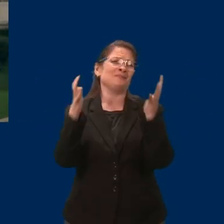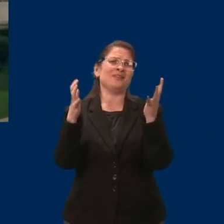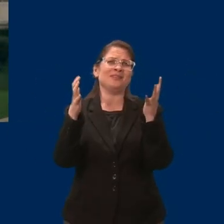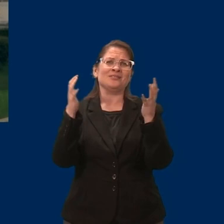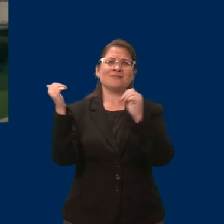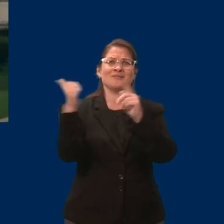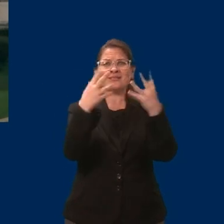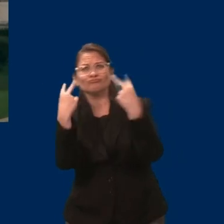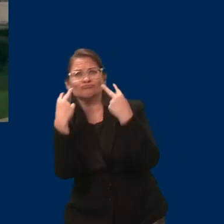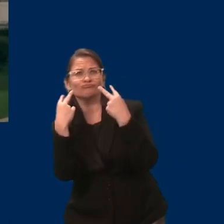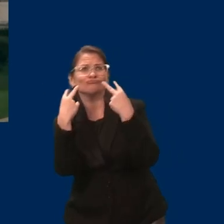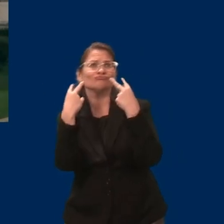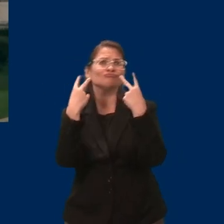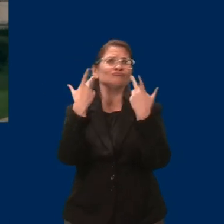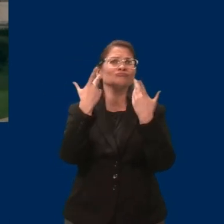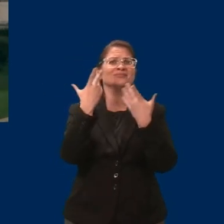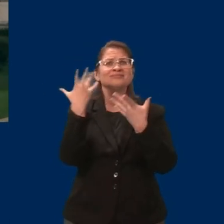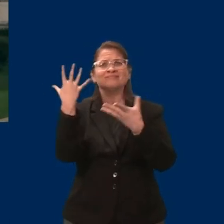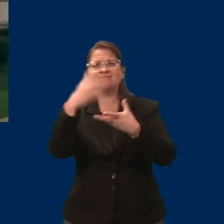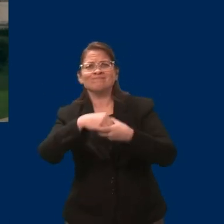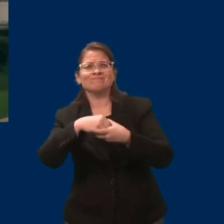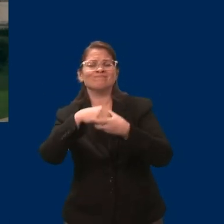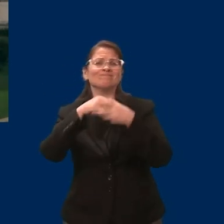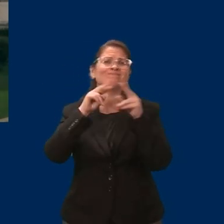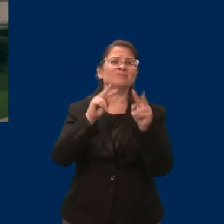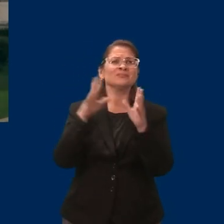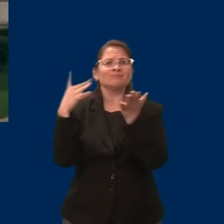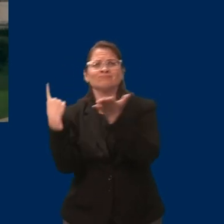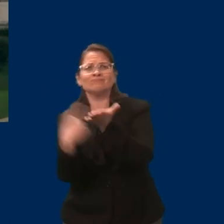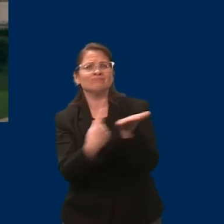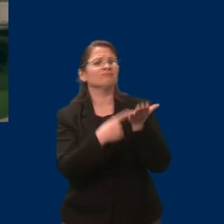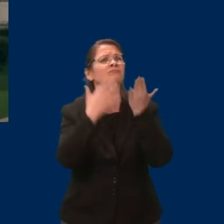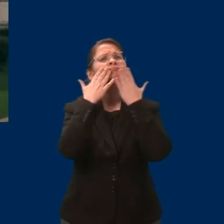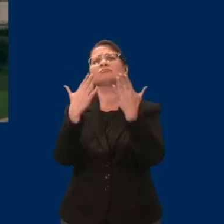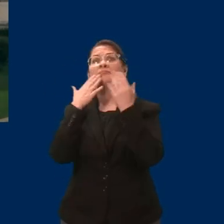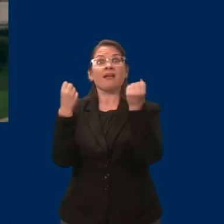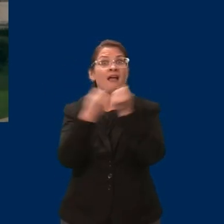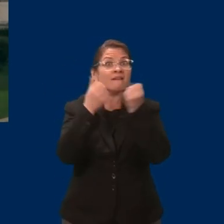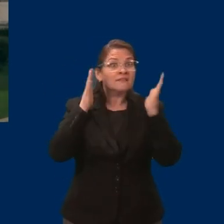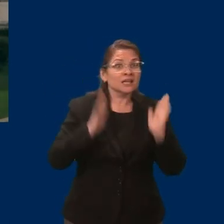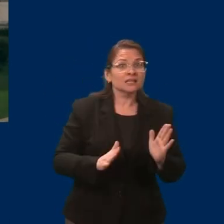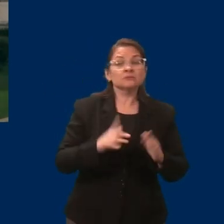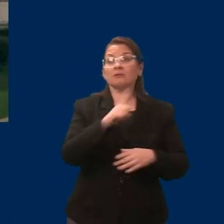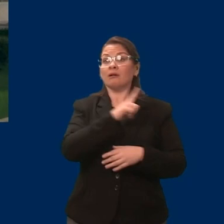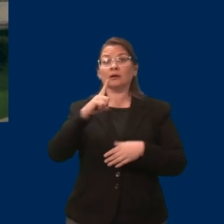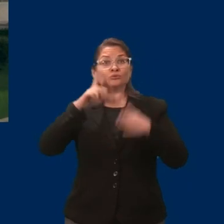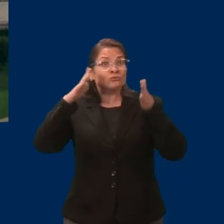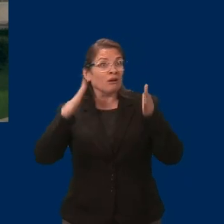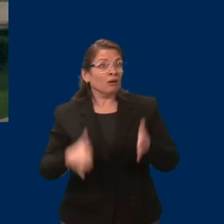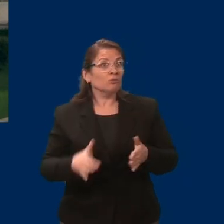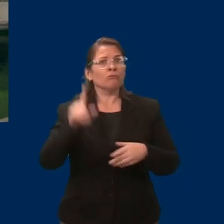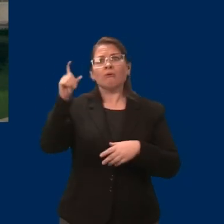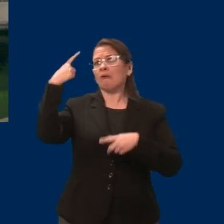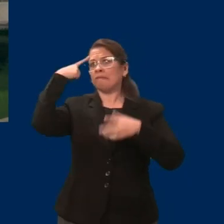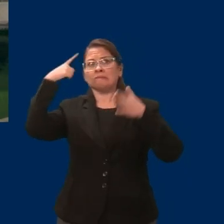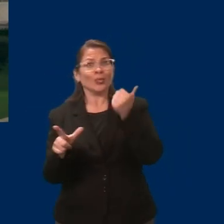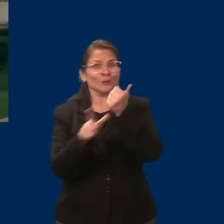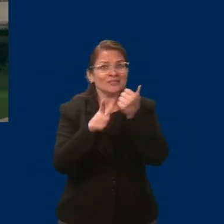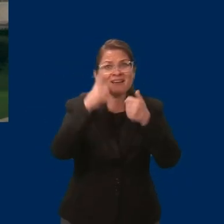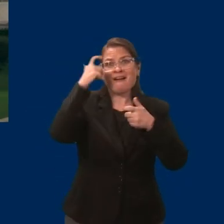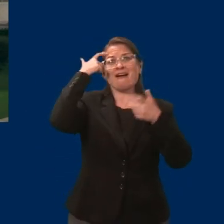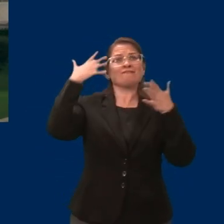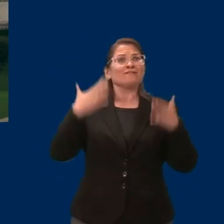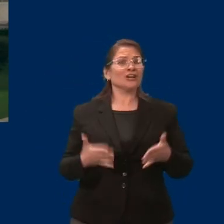and the audience today. I would like to thank all of our advocates, our legislators, the governor, lieutenant governor, our council members,